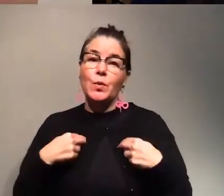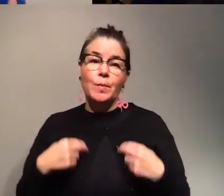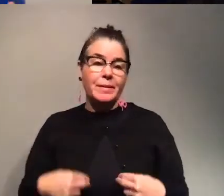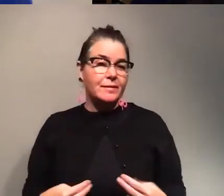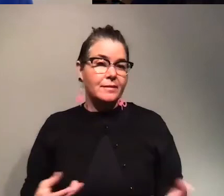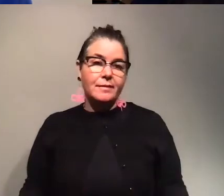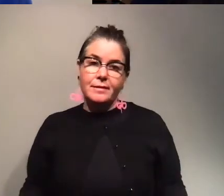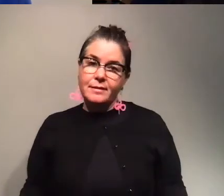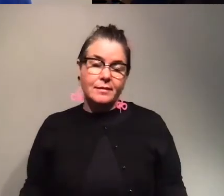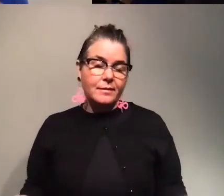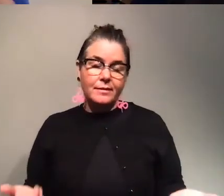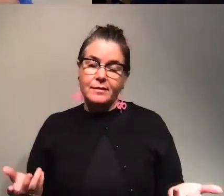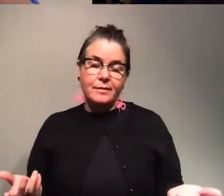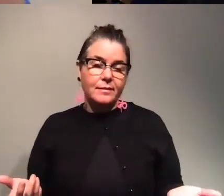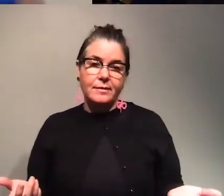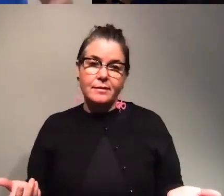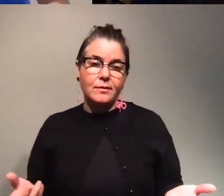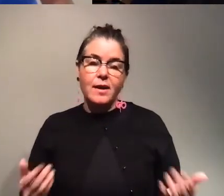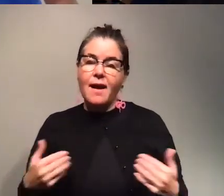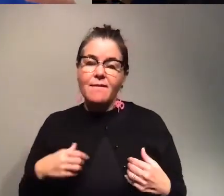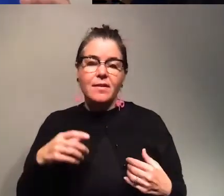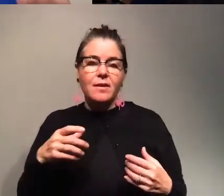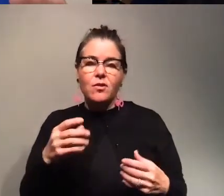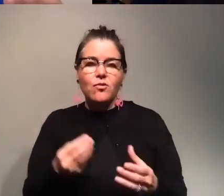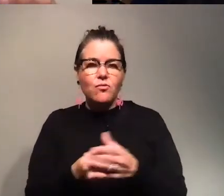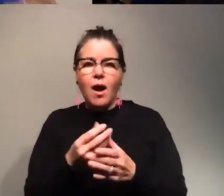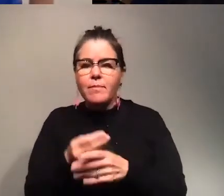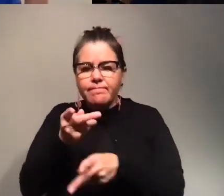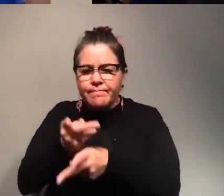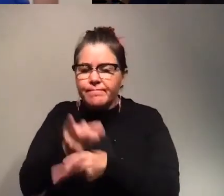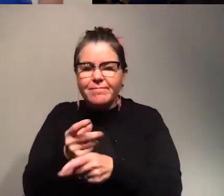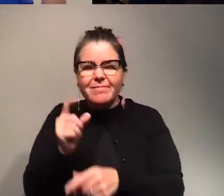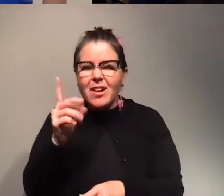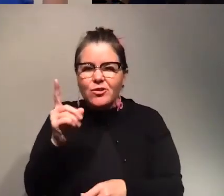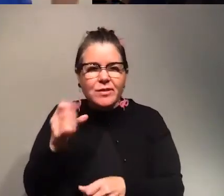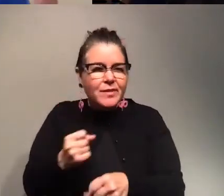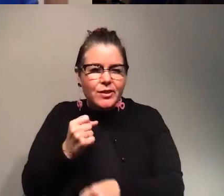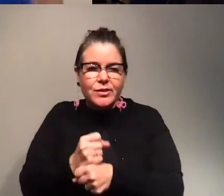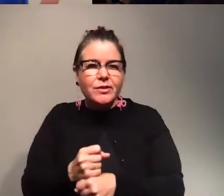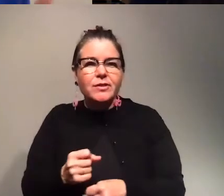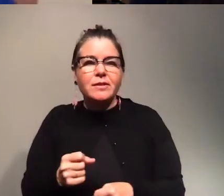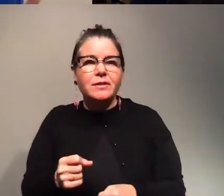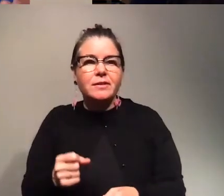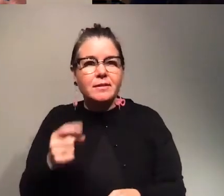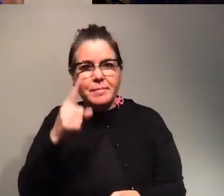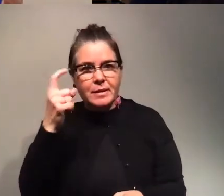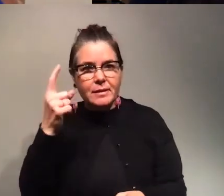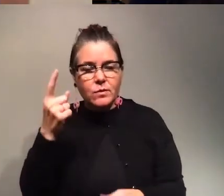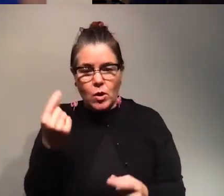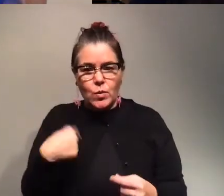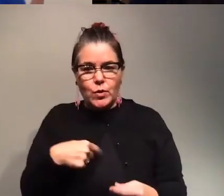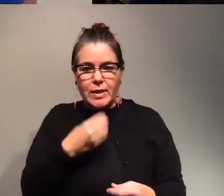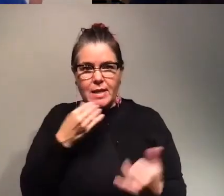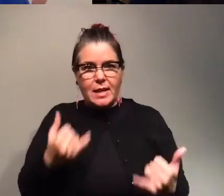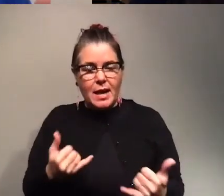domesticated crops for hundreds of years like the crops we are eating now were